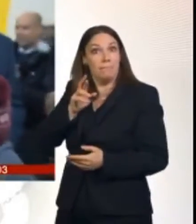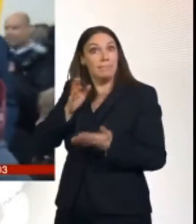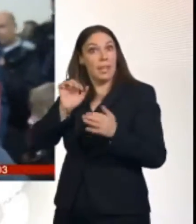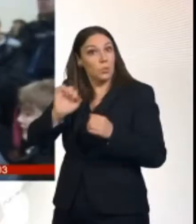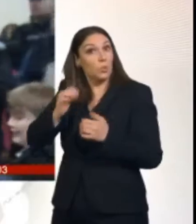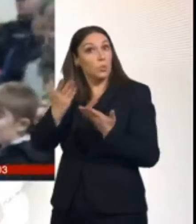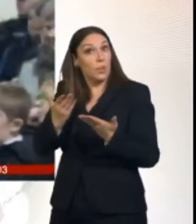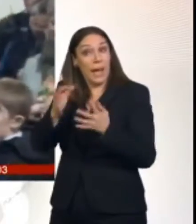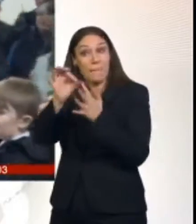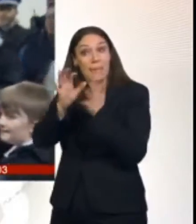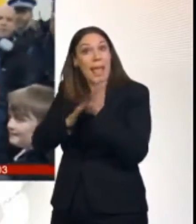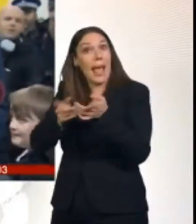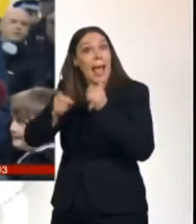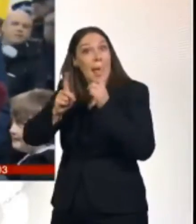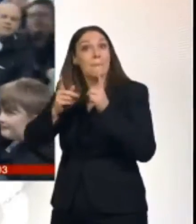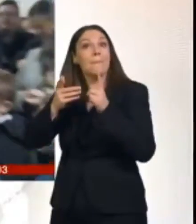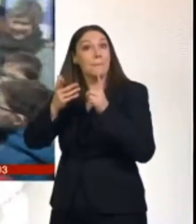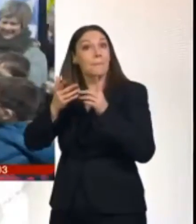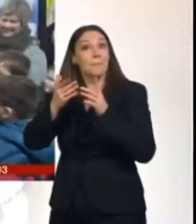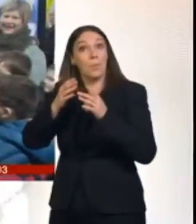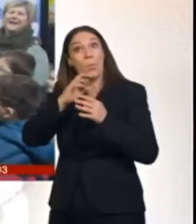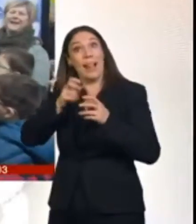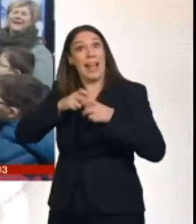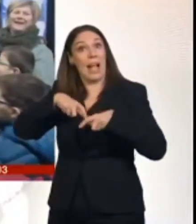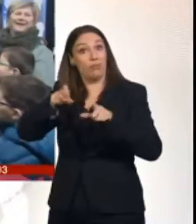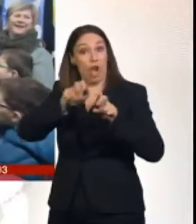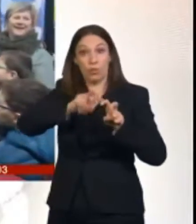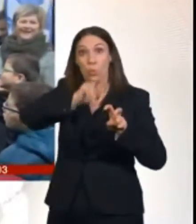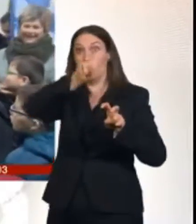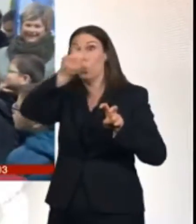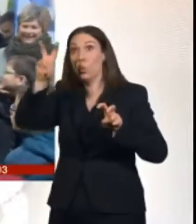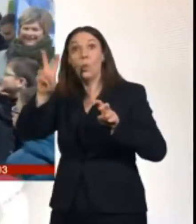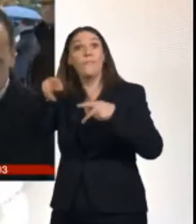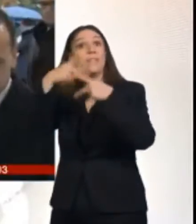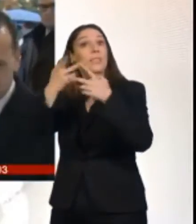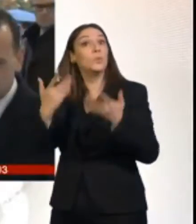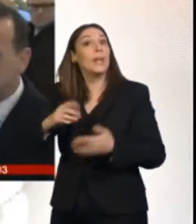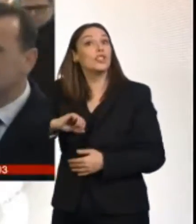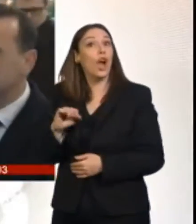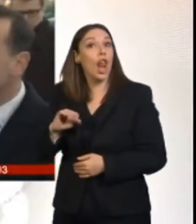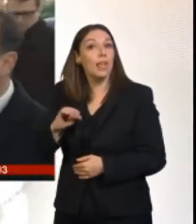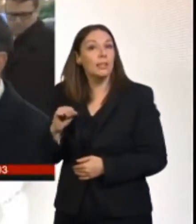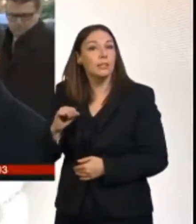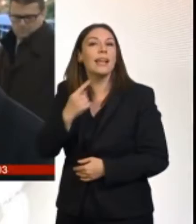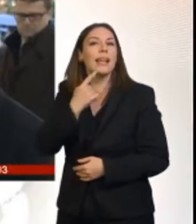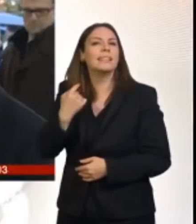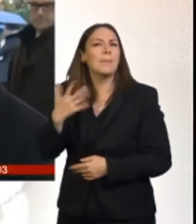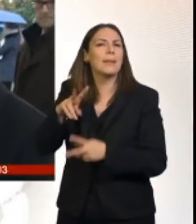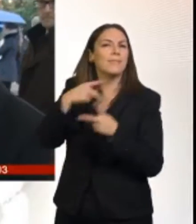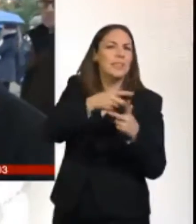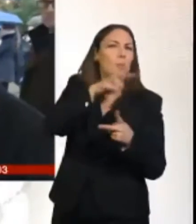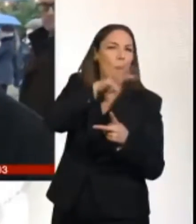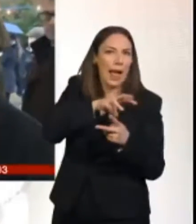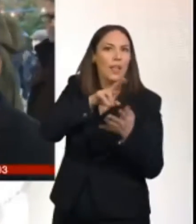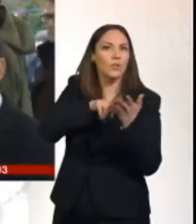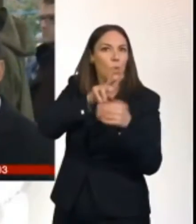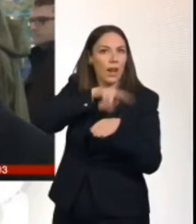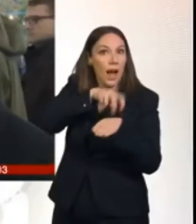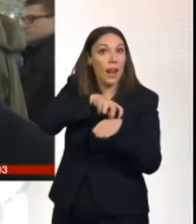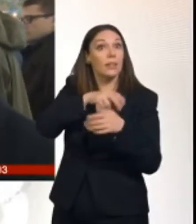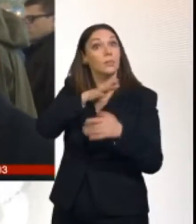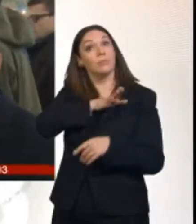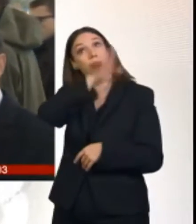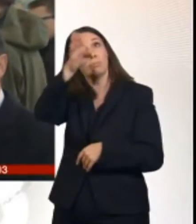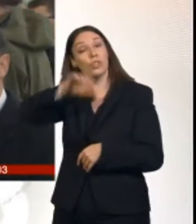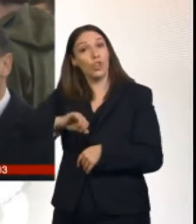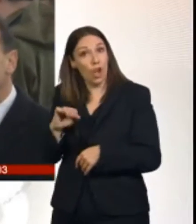today. She went to Wales and Northern Ireland yesterday. Today, she's going to be in Scotland, talking about taking back control of our waters when it comes to